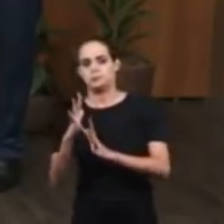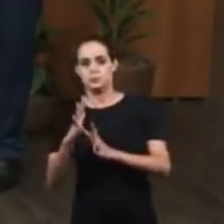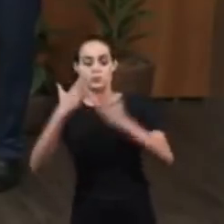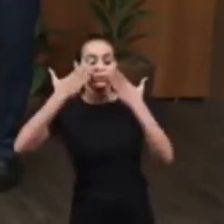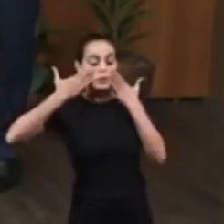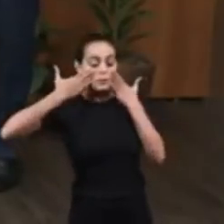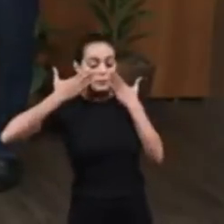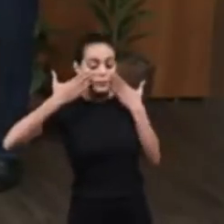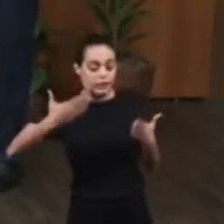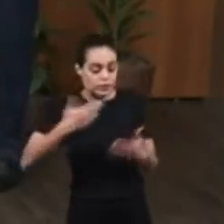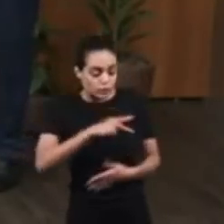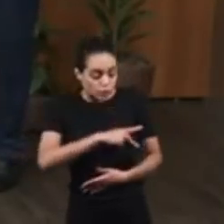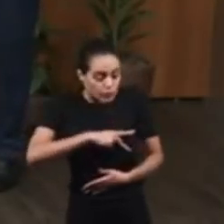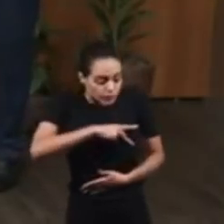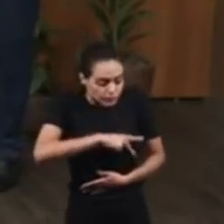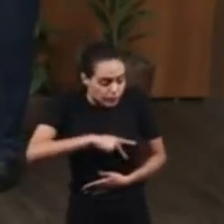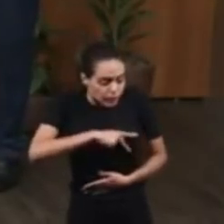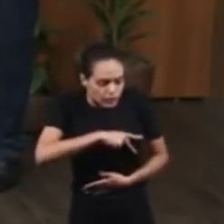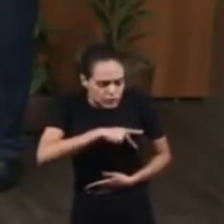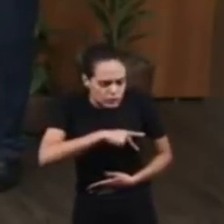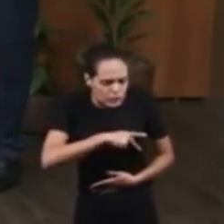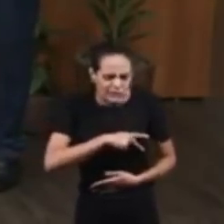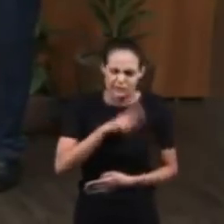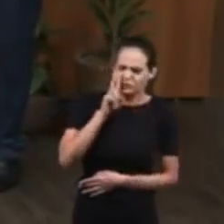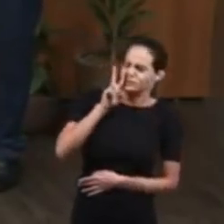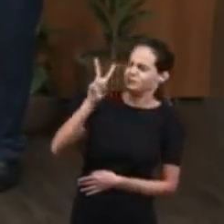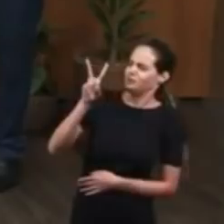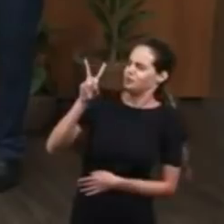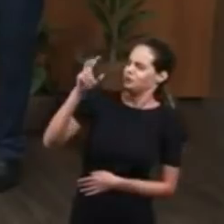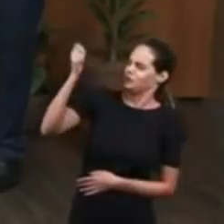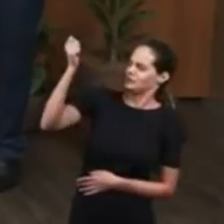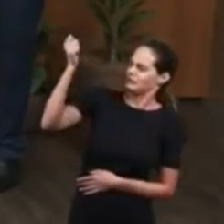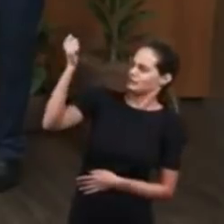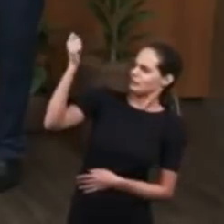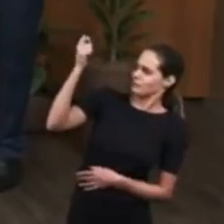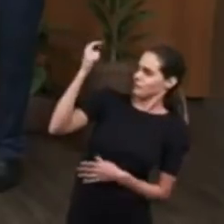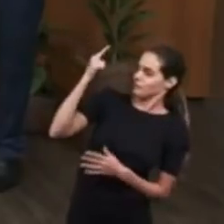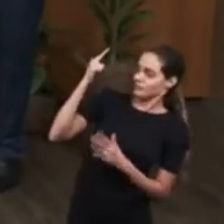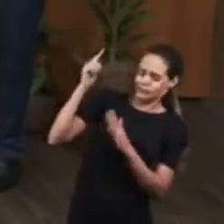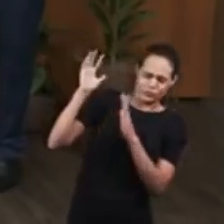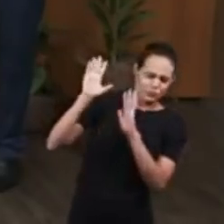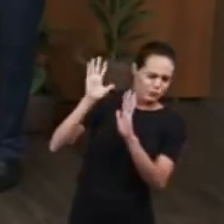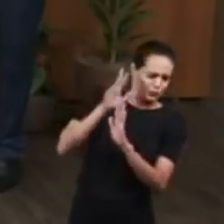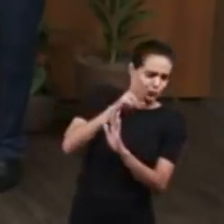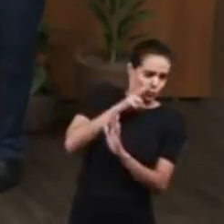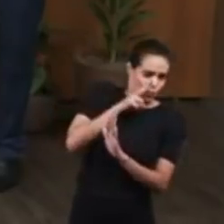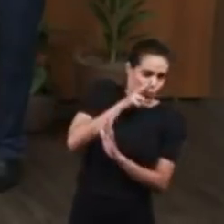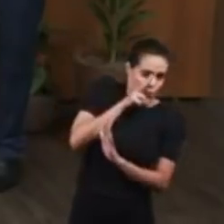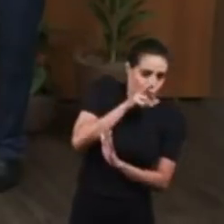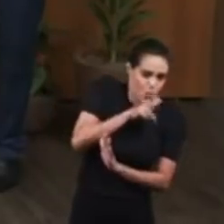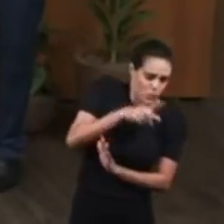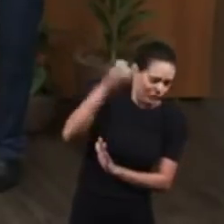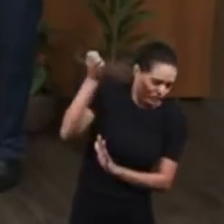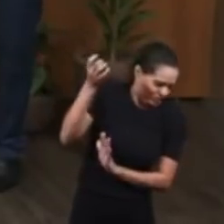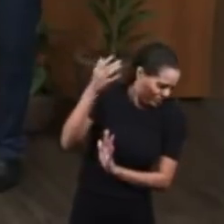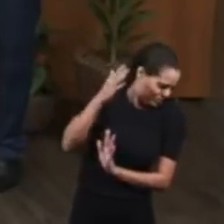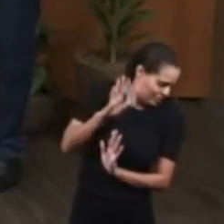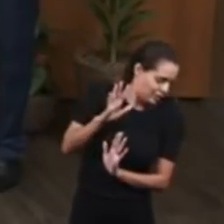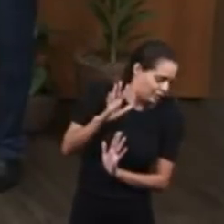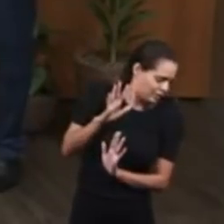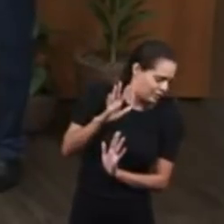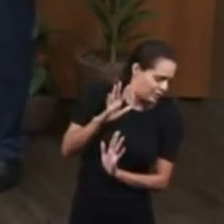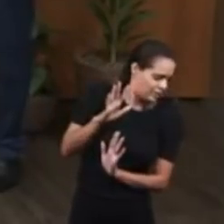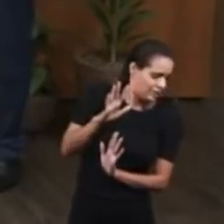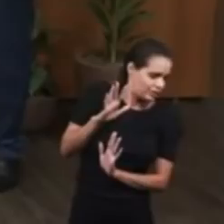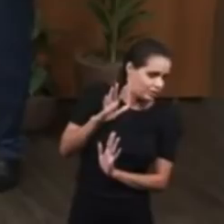a great light and heard a voice that called him by his name. When Paul asked, Who